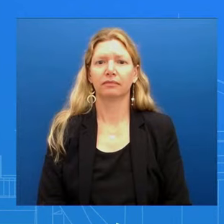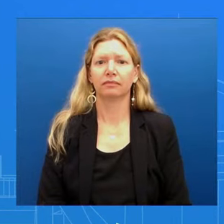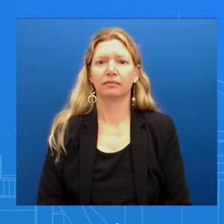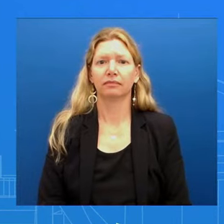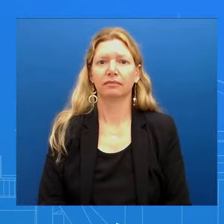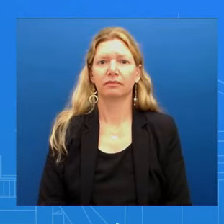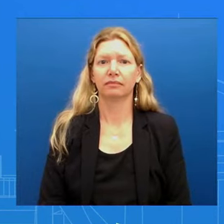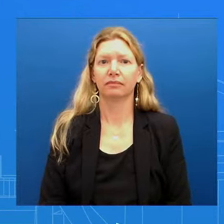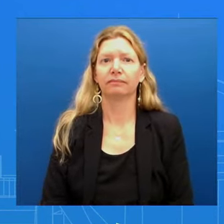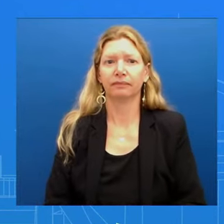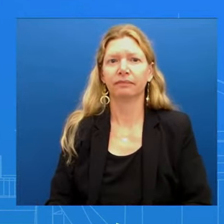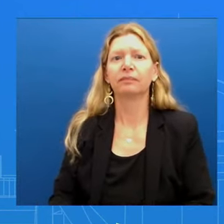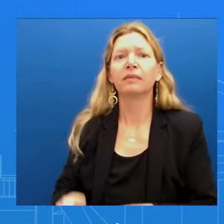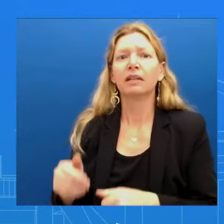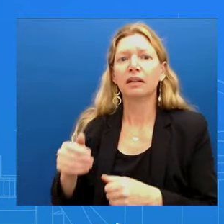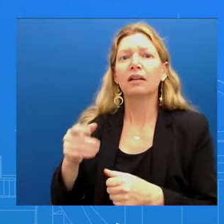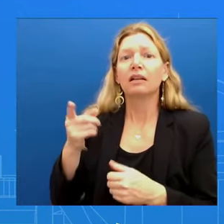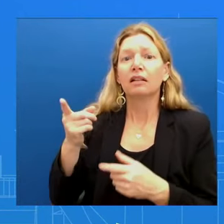That's okay, it's all right